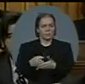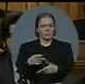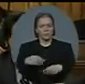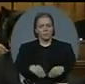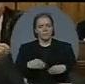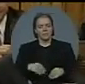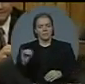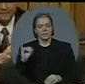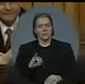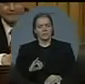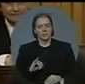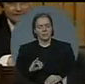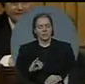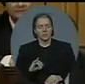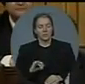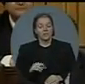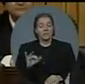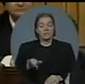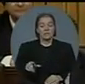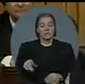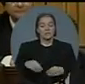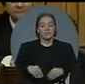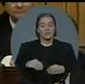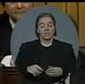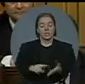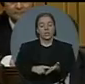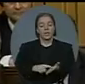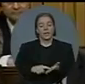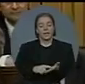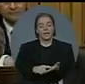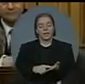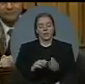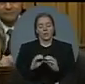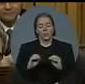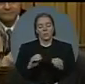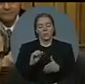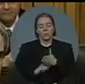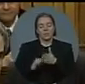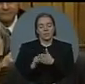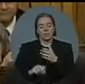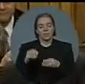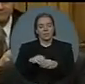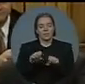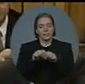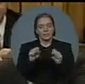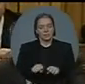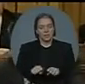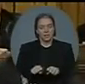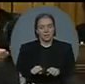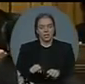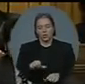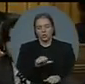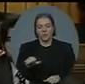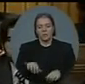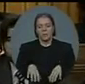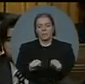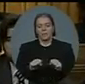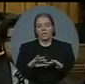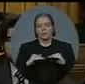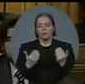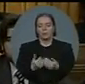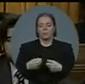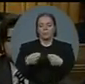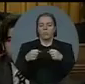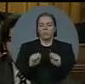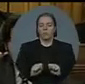She's just concentrating power in her own hands. The policy will take away an applicant's opportunity to appeal.